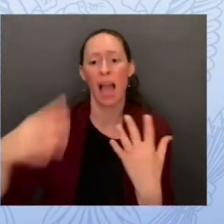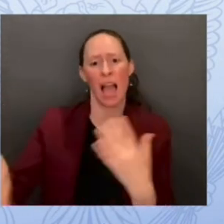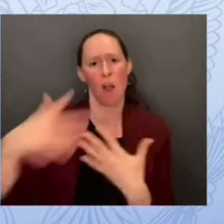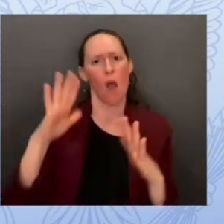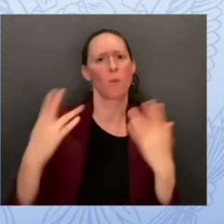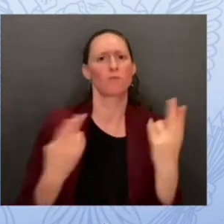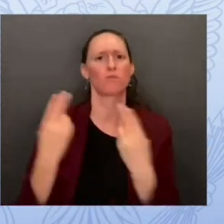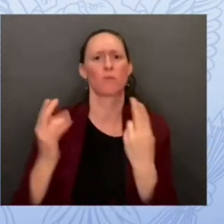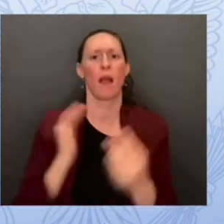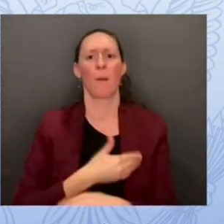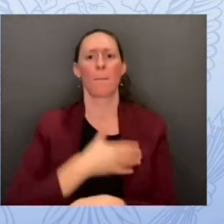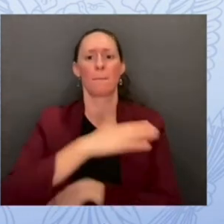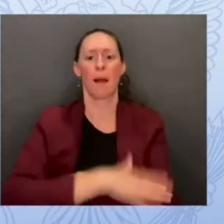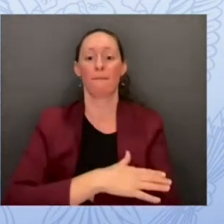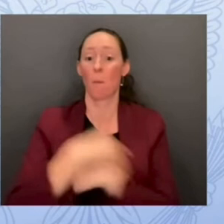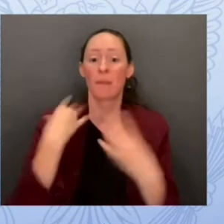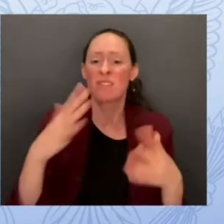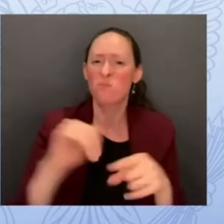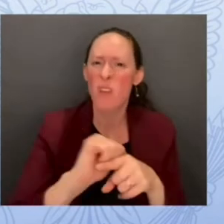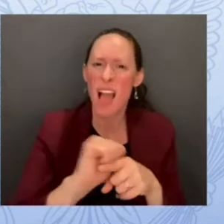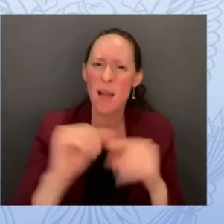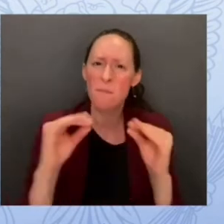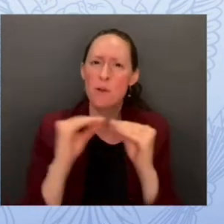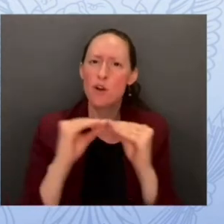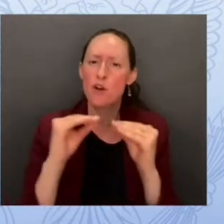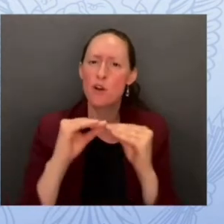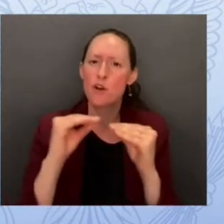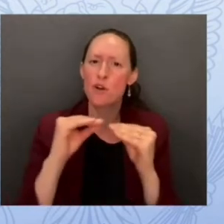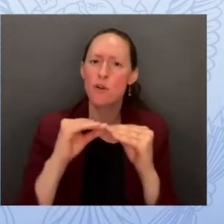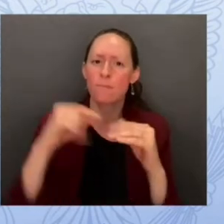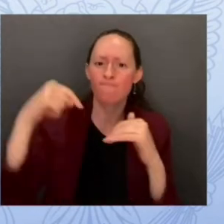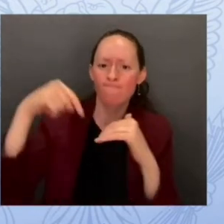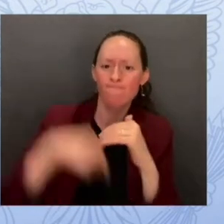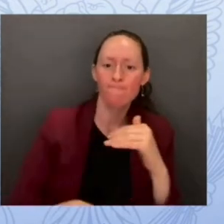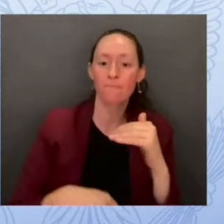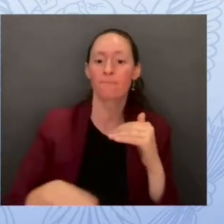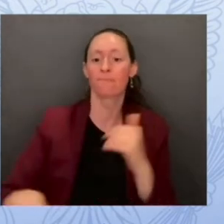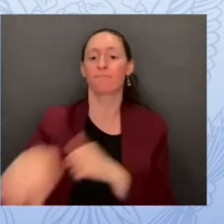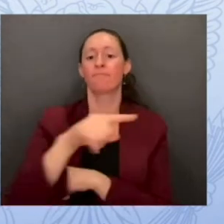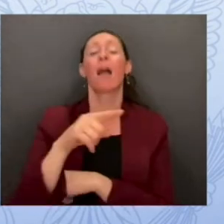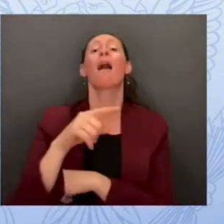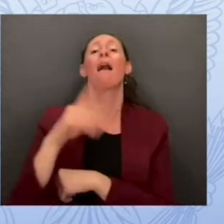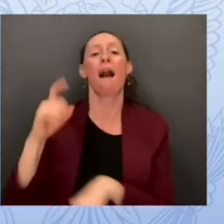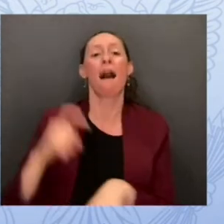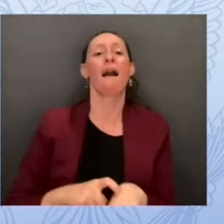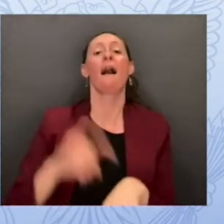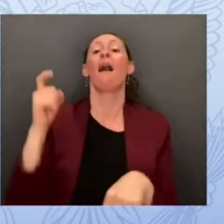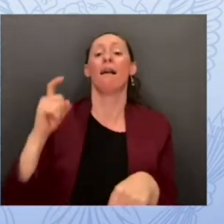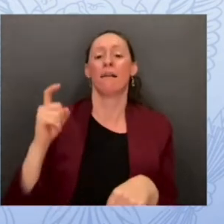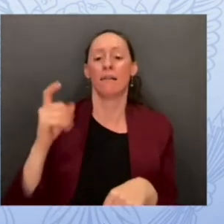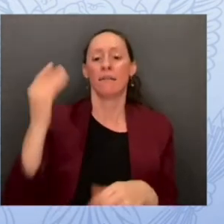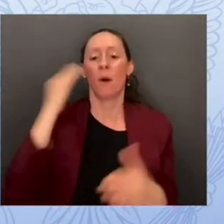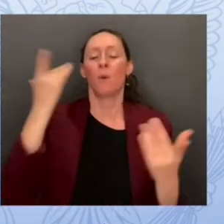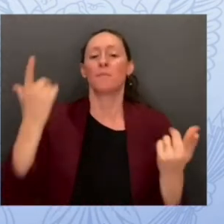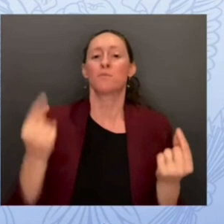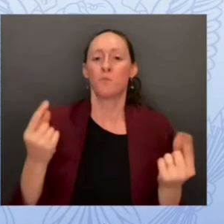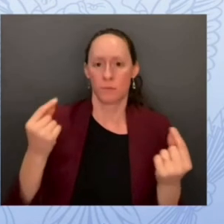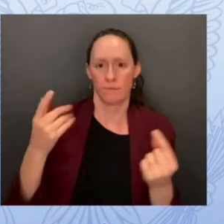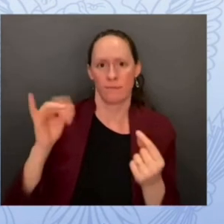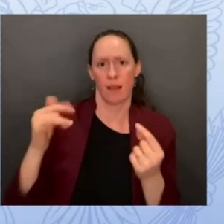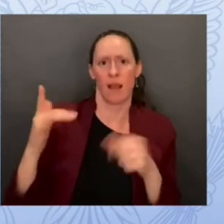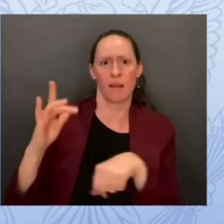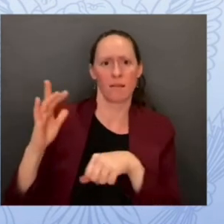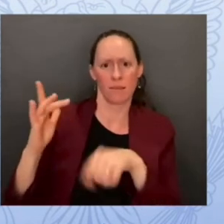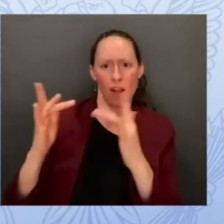so this would be a great way for them to extend the development of these critical cyber uh skills for their employees and for their students